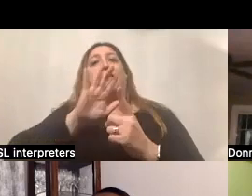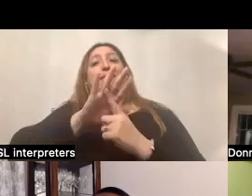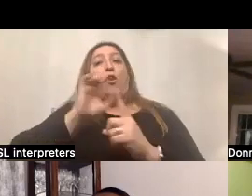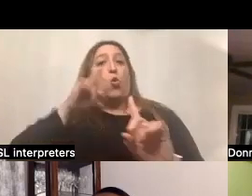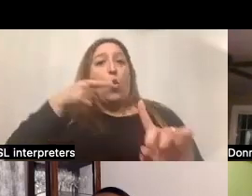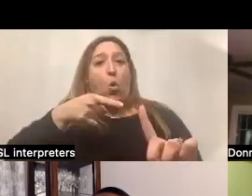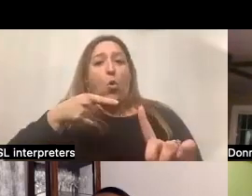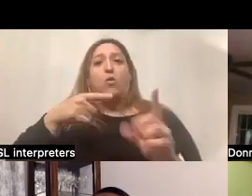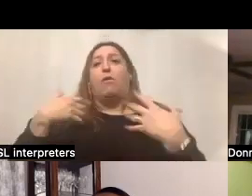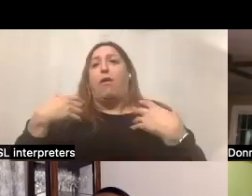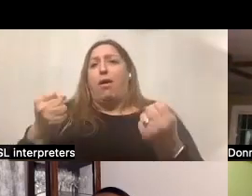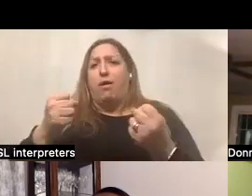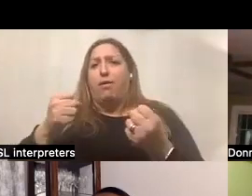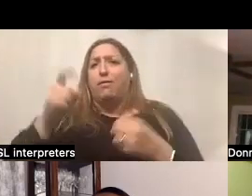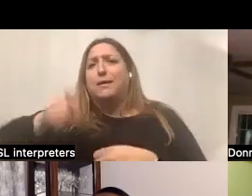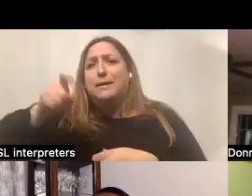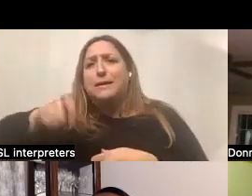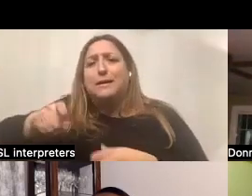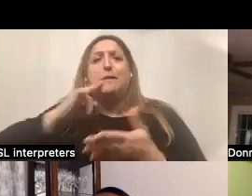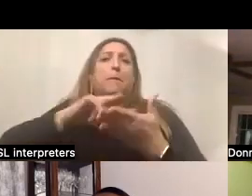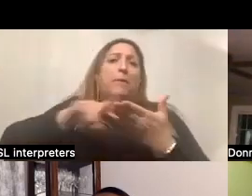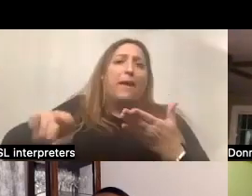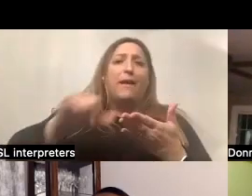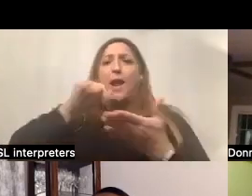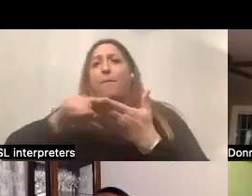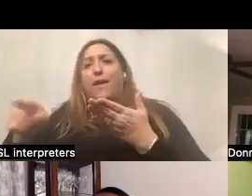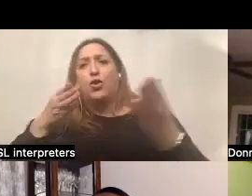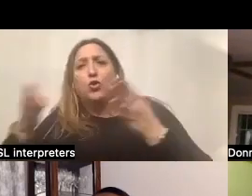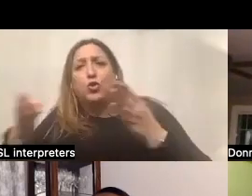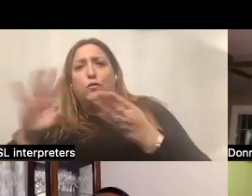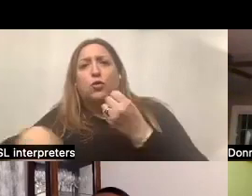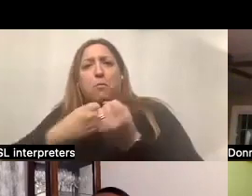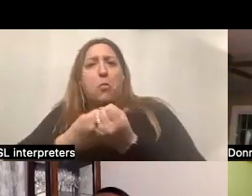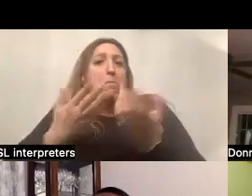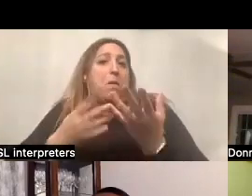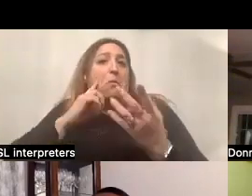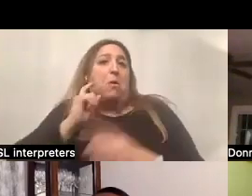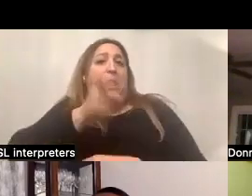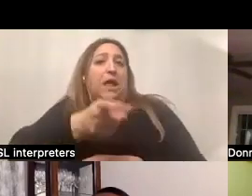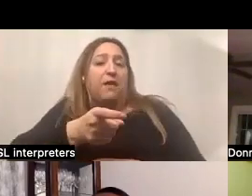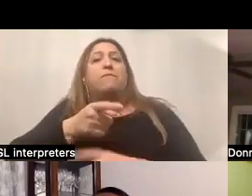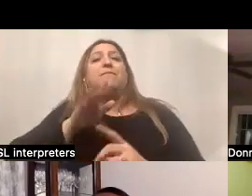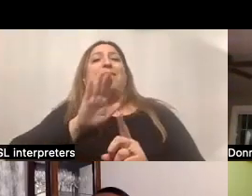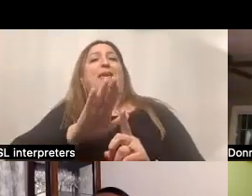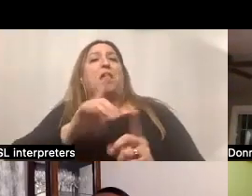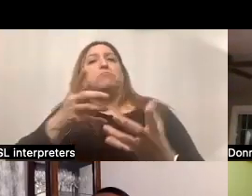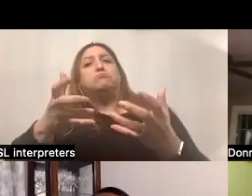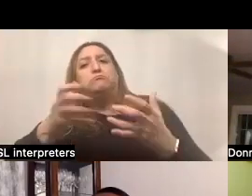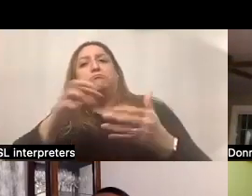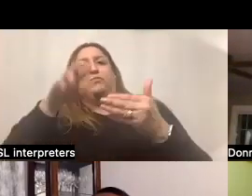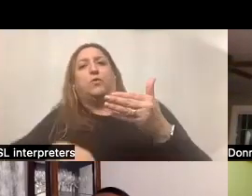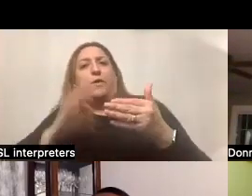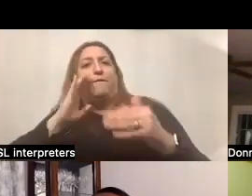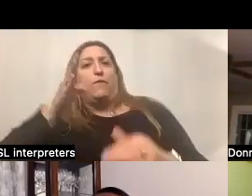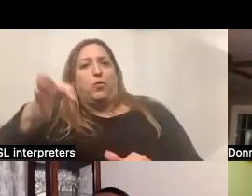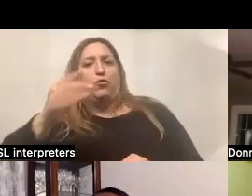needs, paid and unpaid services and supports that they might get and their desired outcomes. And